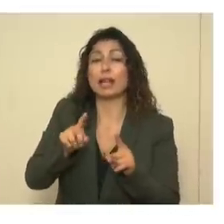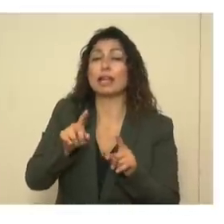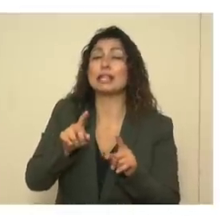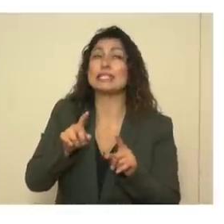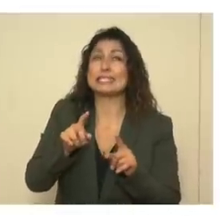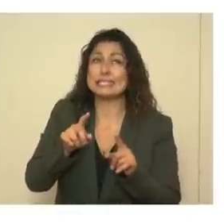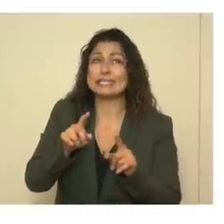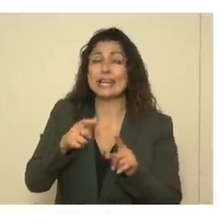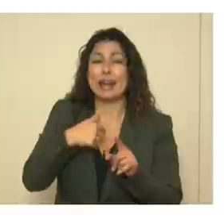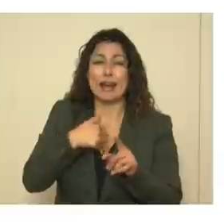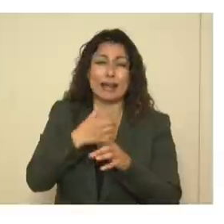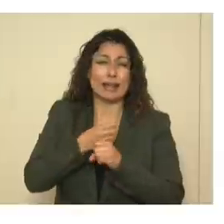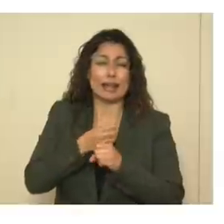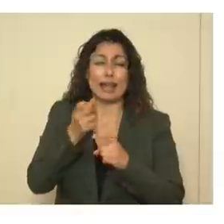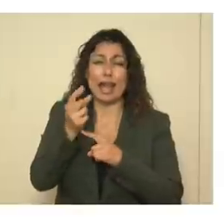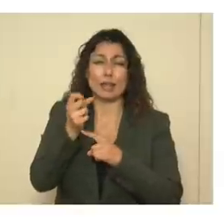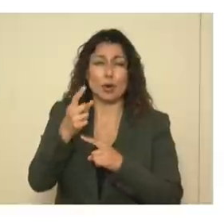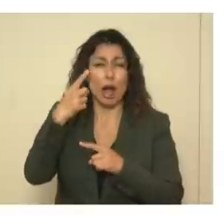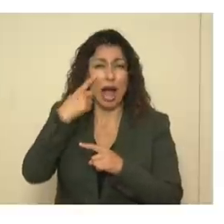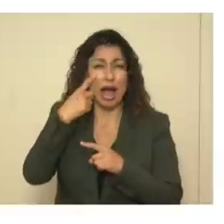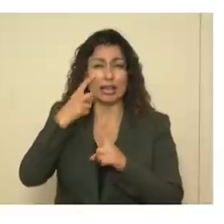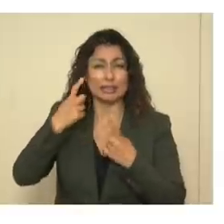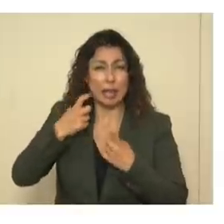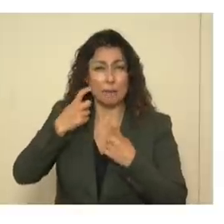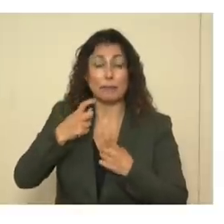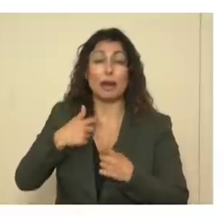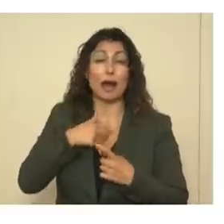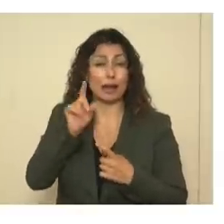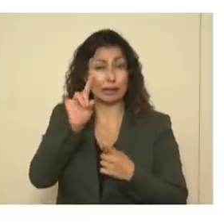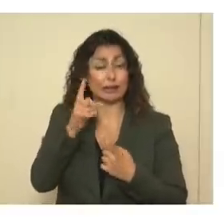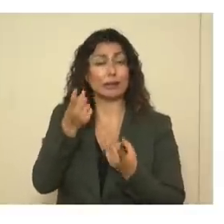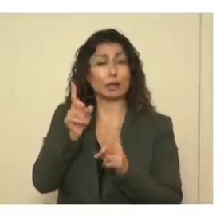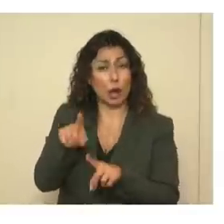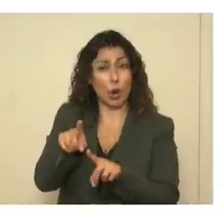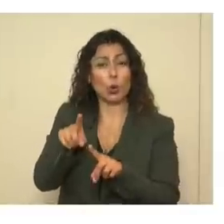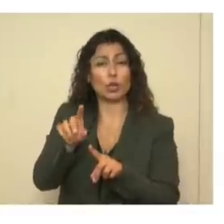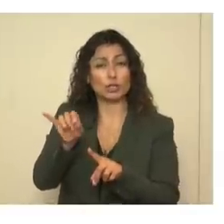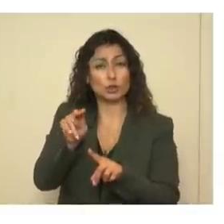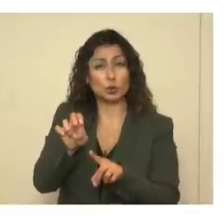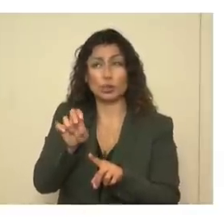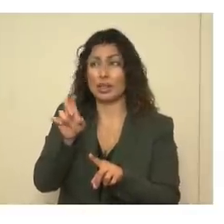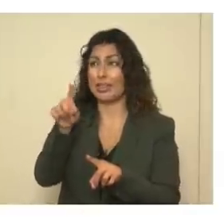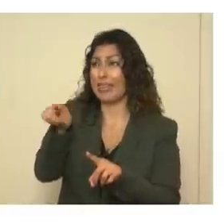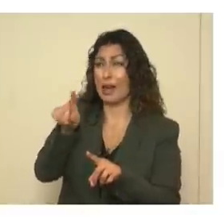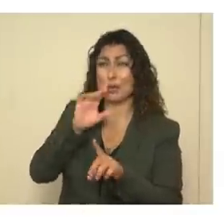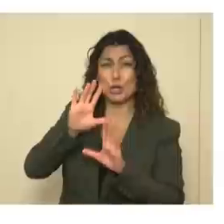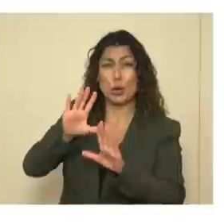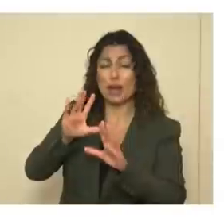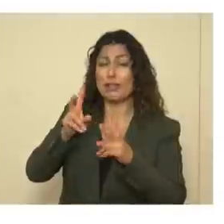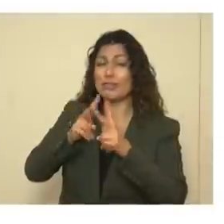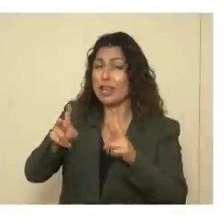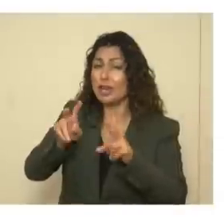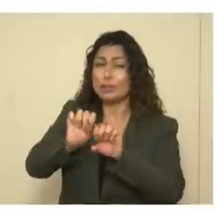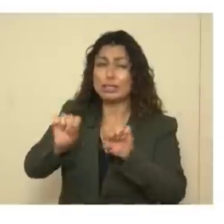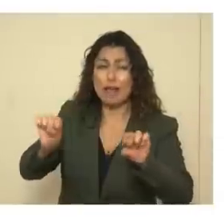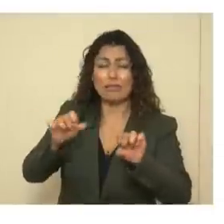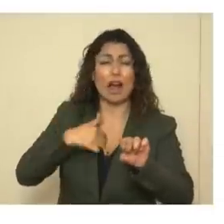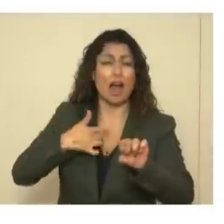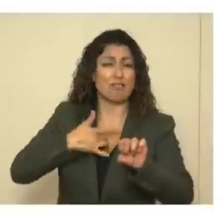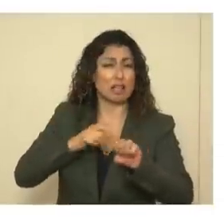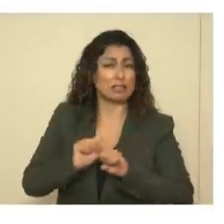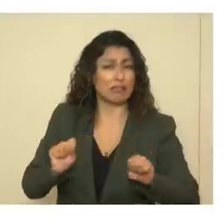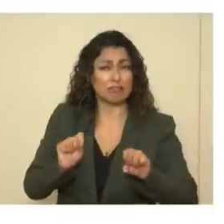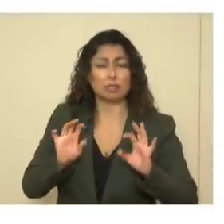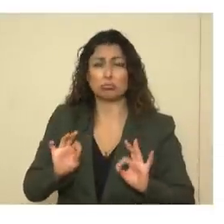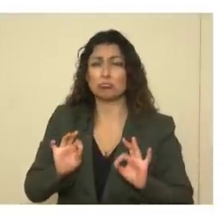get an annual eye appointment. I had that in June. They were great. I mean, very safe. I felt safe.